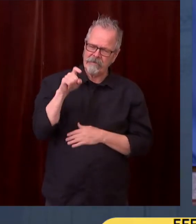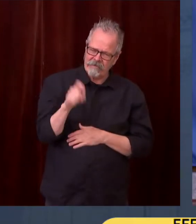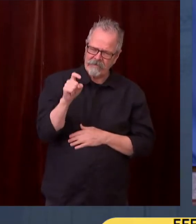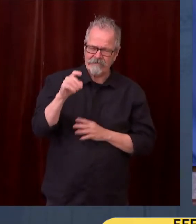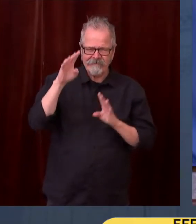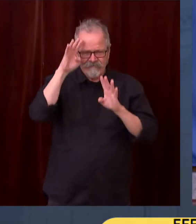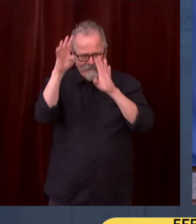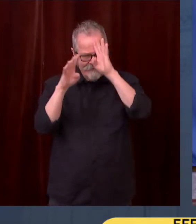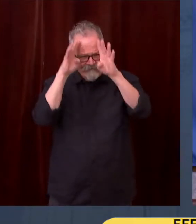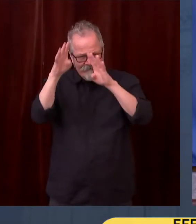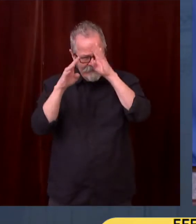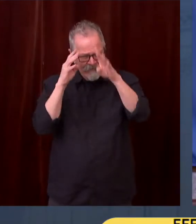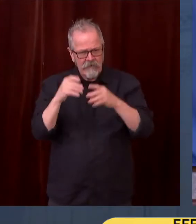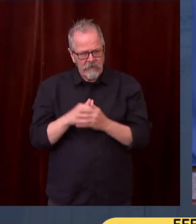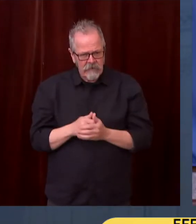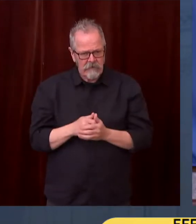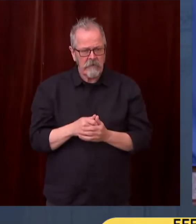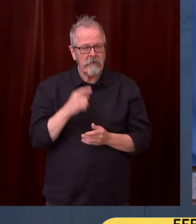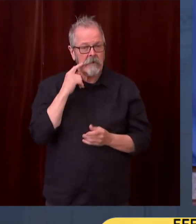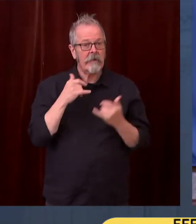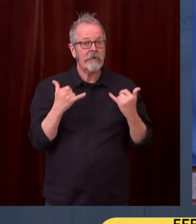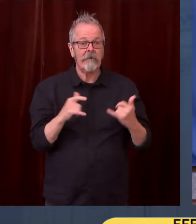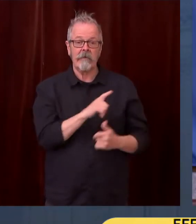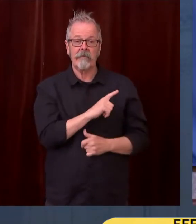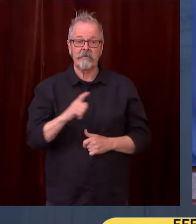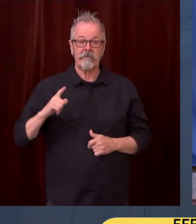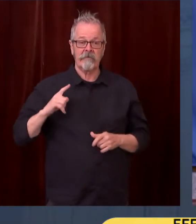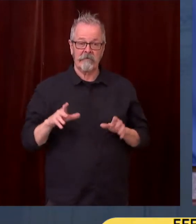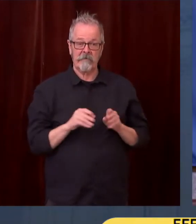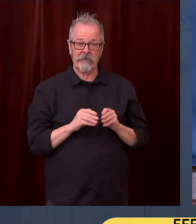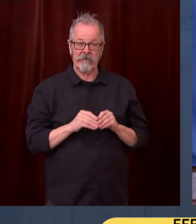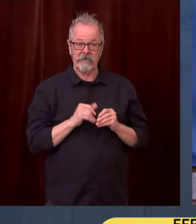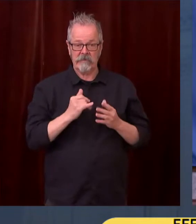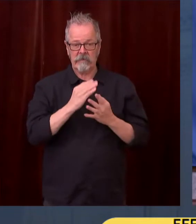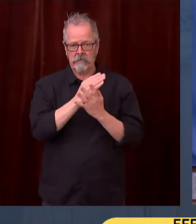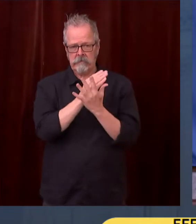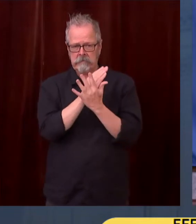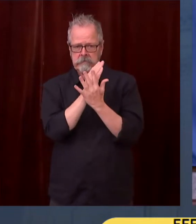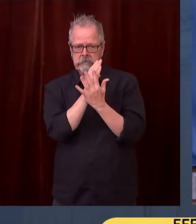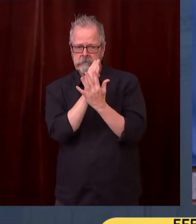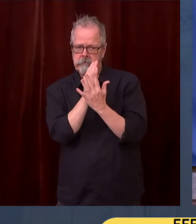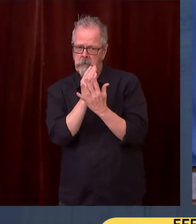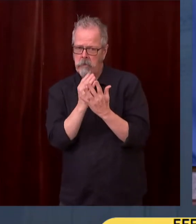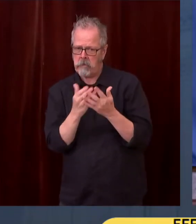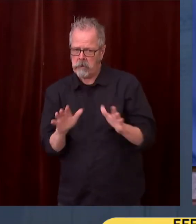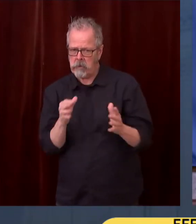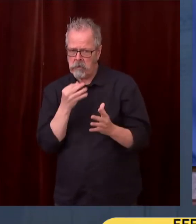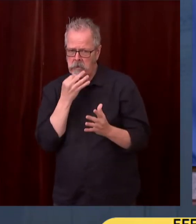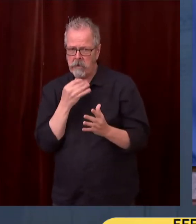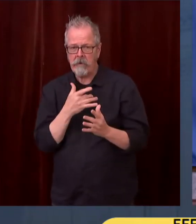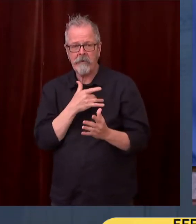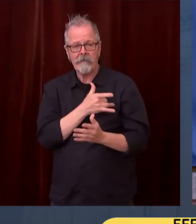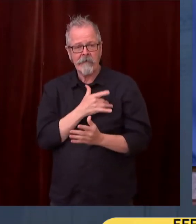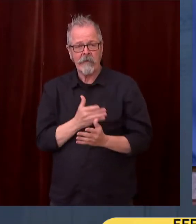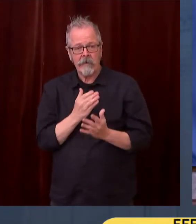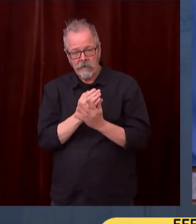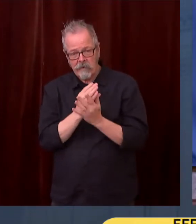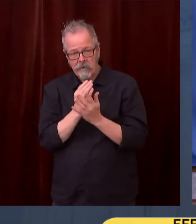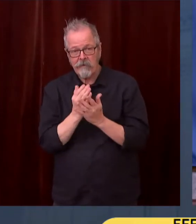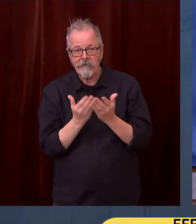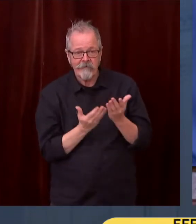these proposals to come to the legislature. But given the emergent crisis, I'm hopeful that we will succeed. So thank you for your leadership.